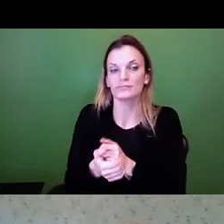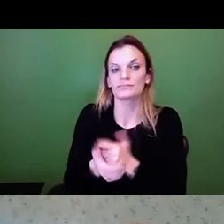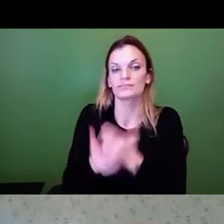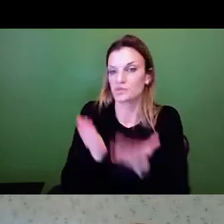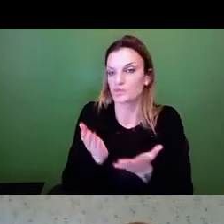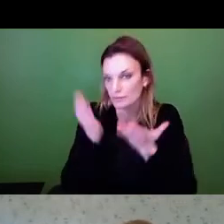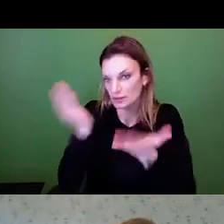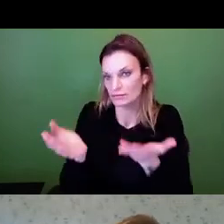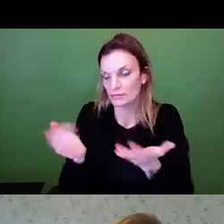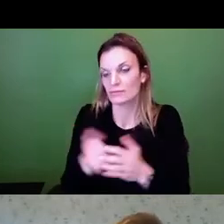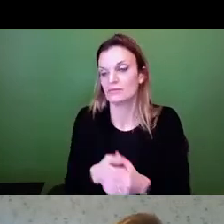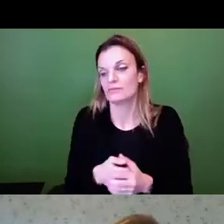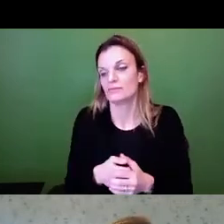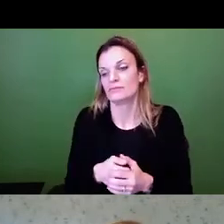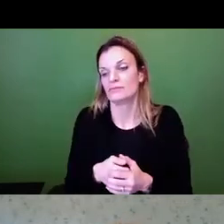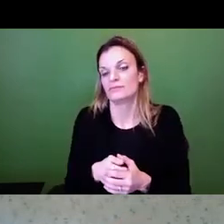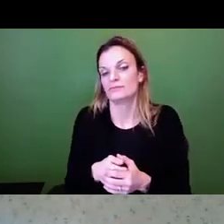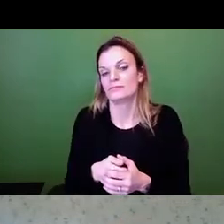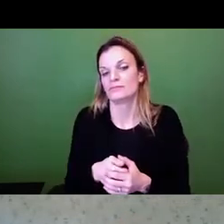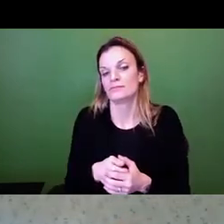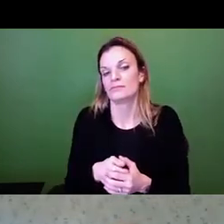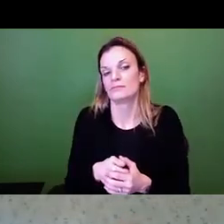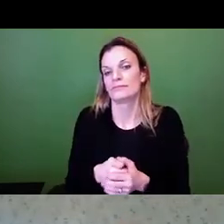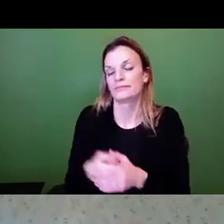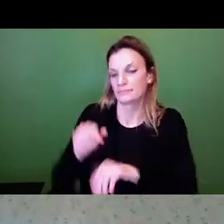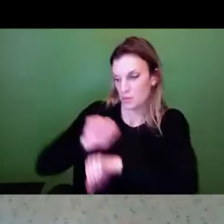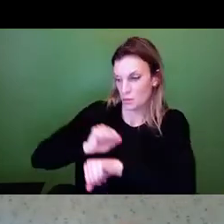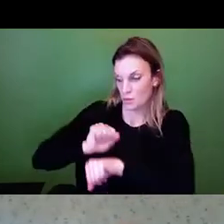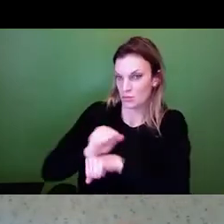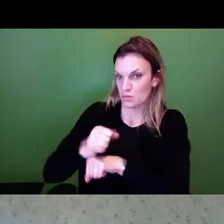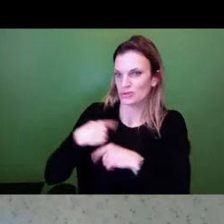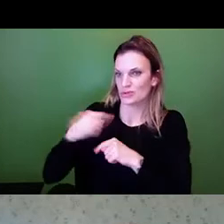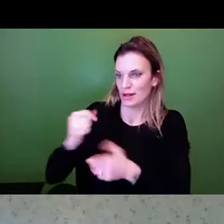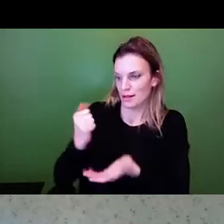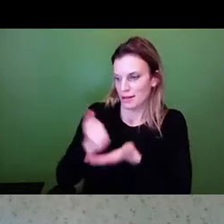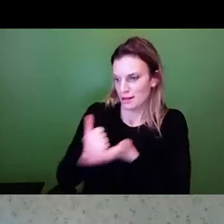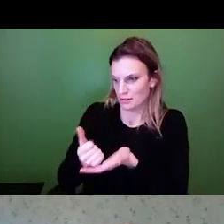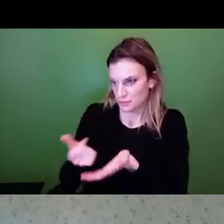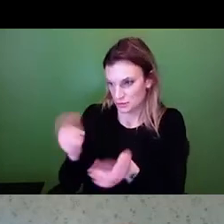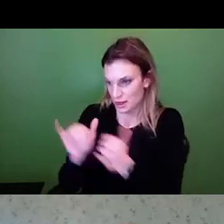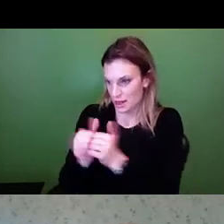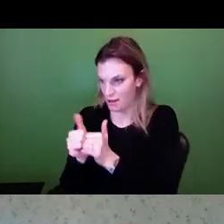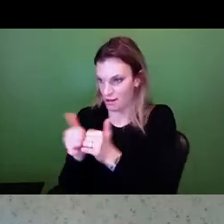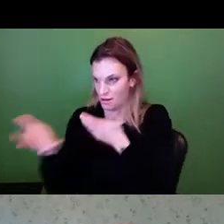and try to work with the employer to help accommodate their employees as well.